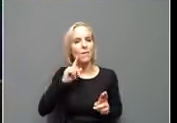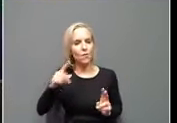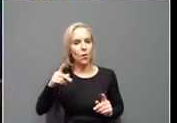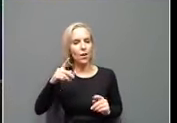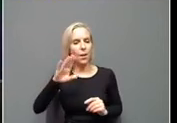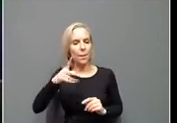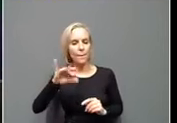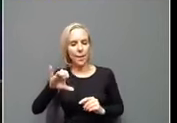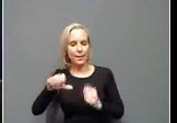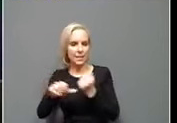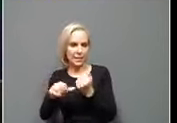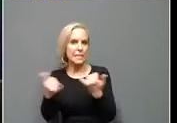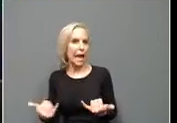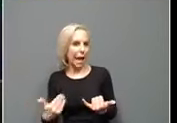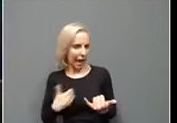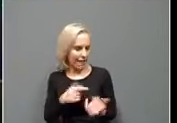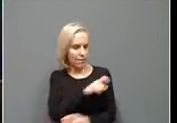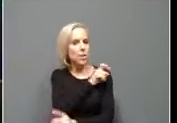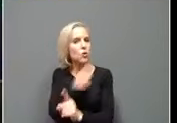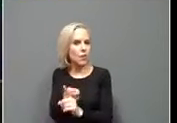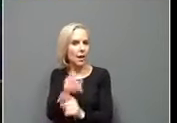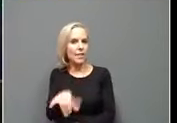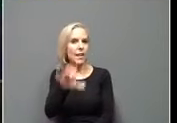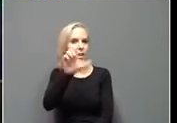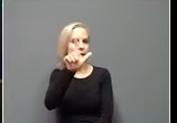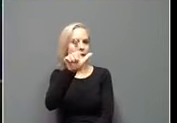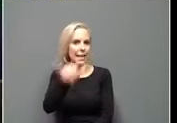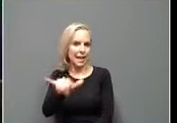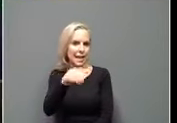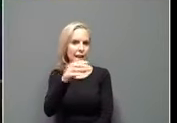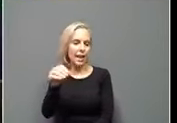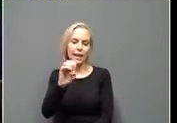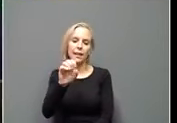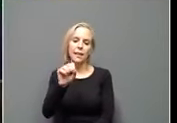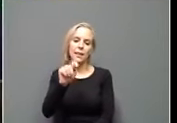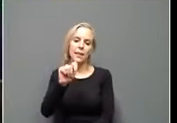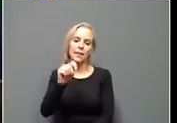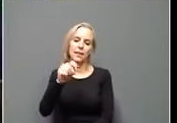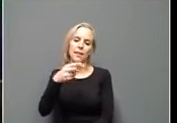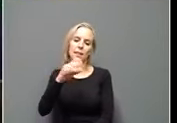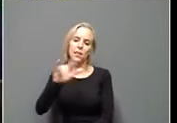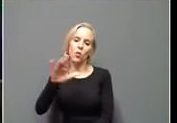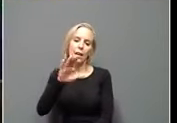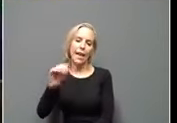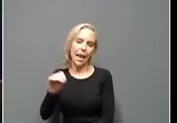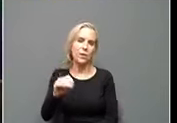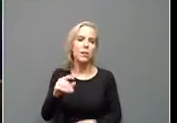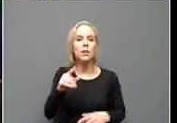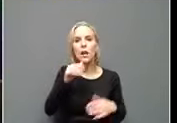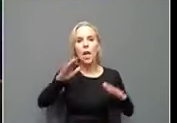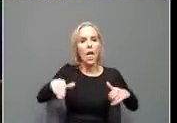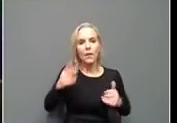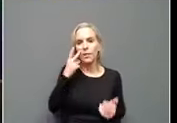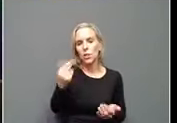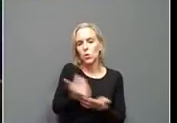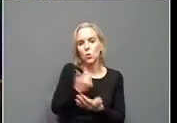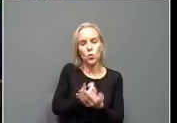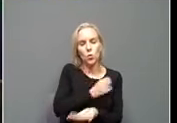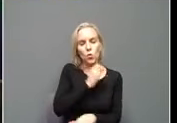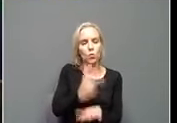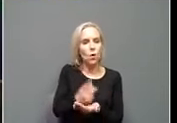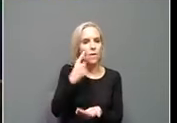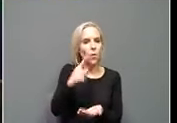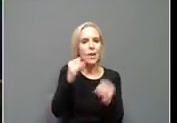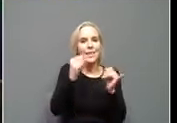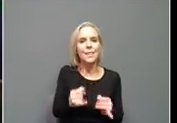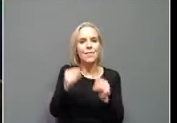and they have been granted it, and that is Clay and Estill counties. As of yet, we haven't seen any new approvals for individual